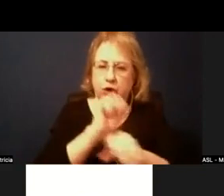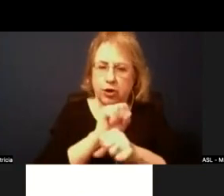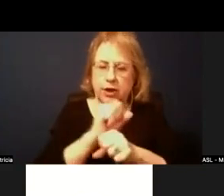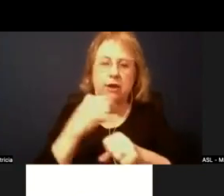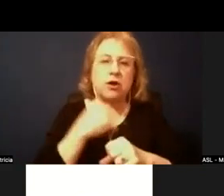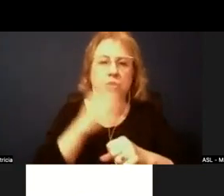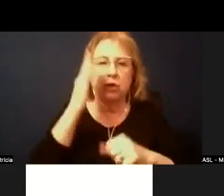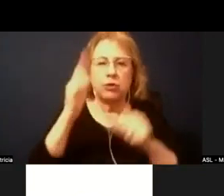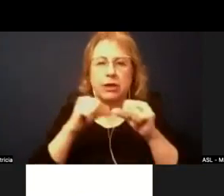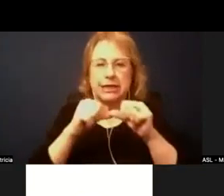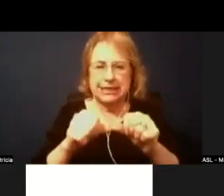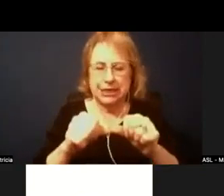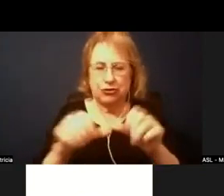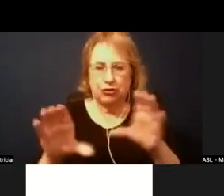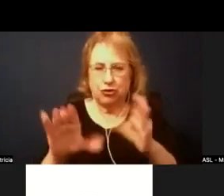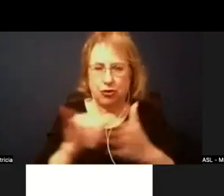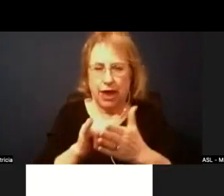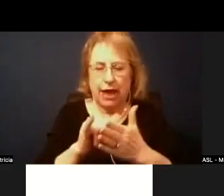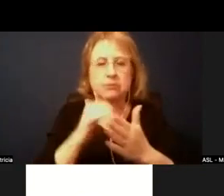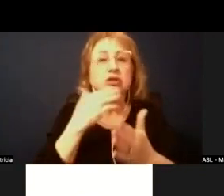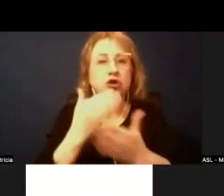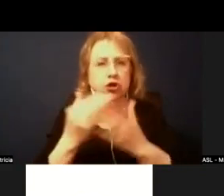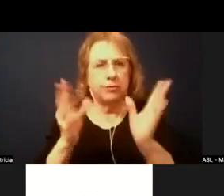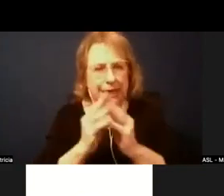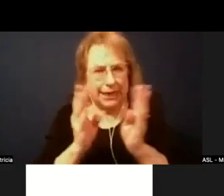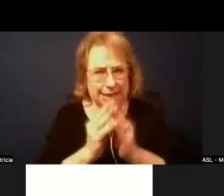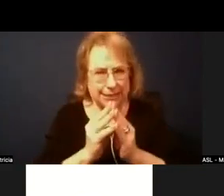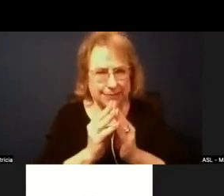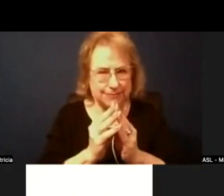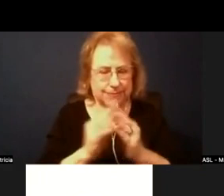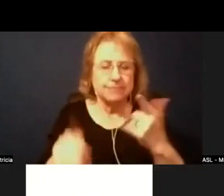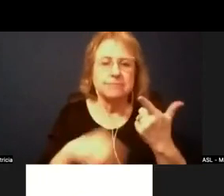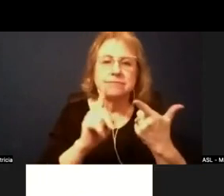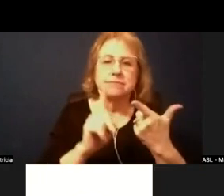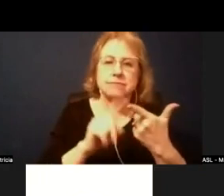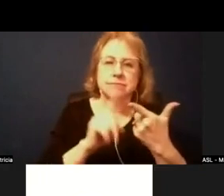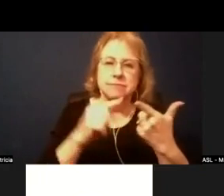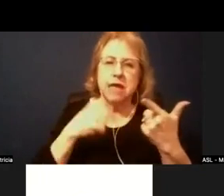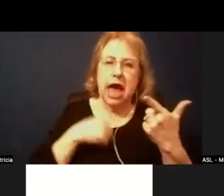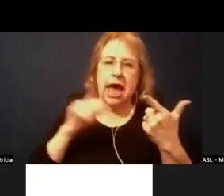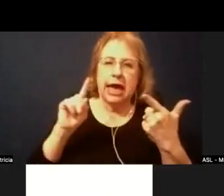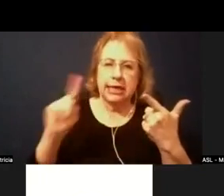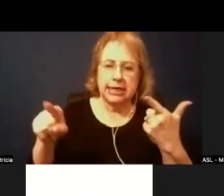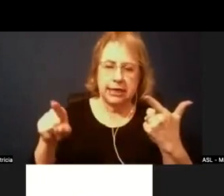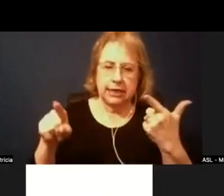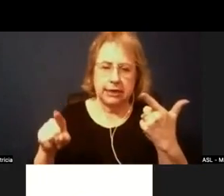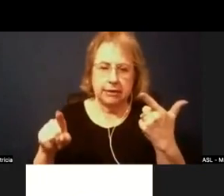continue to do that. It was a really good meeting. And I also attended the